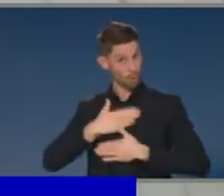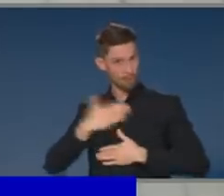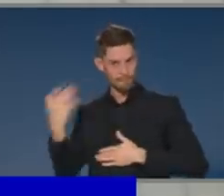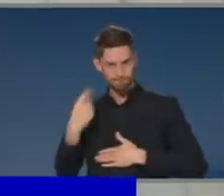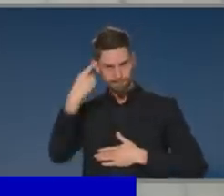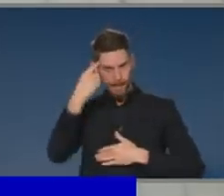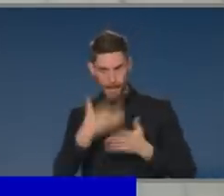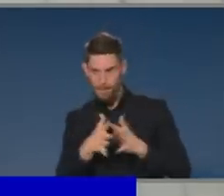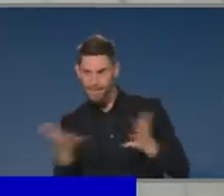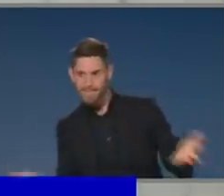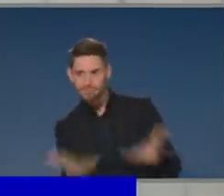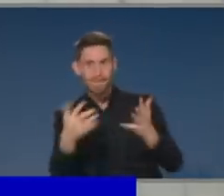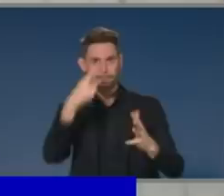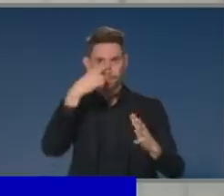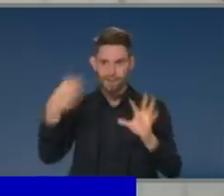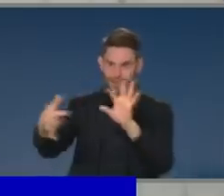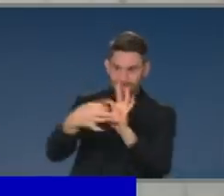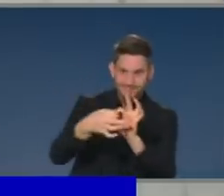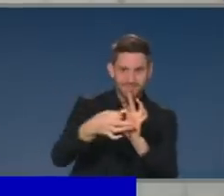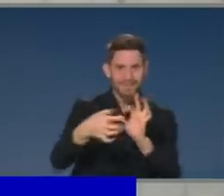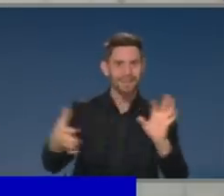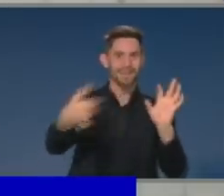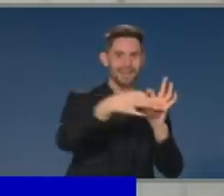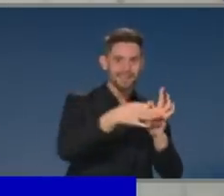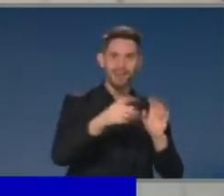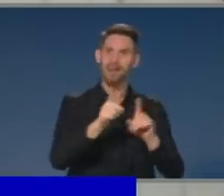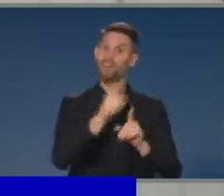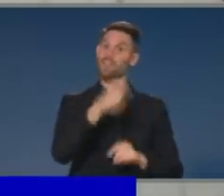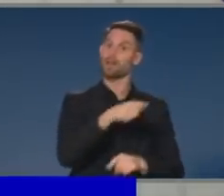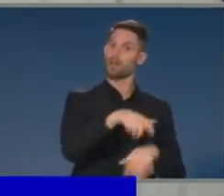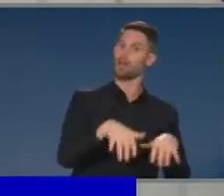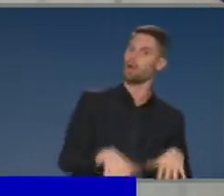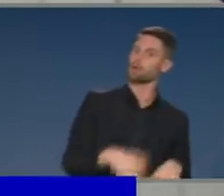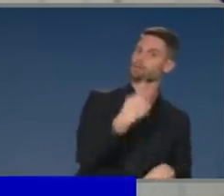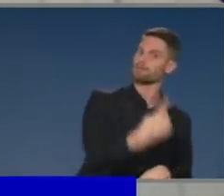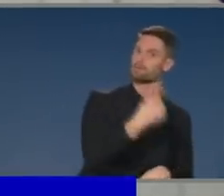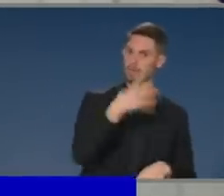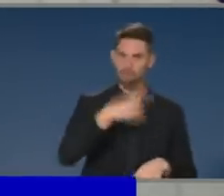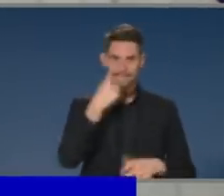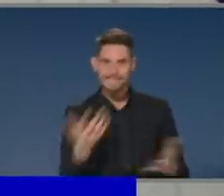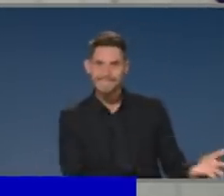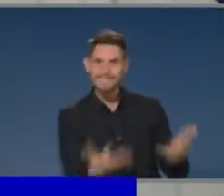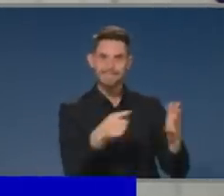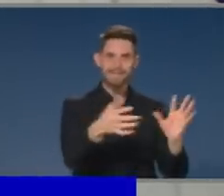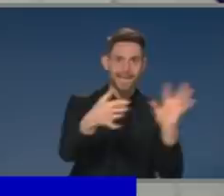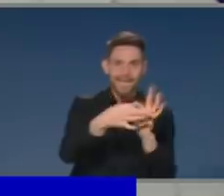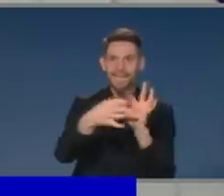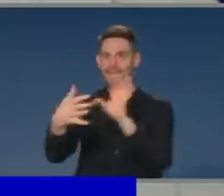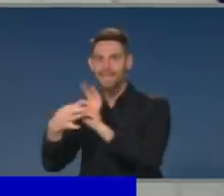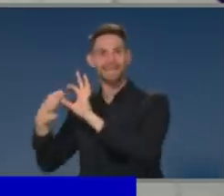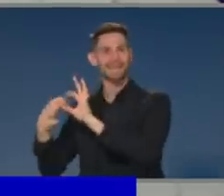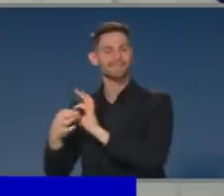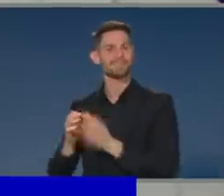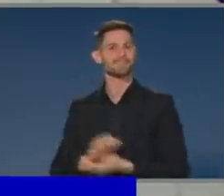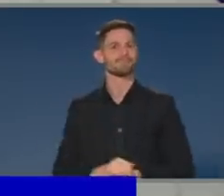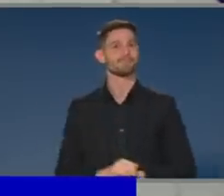connections are there? How can we try and ensure that we reach people? Now, Reach Out has just, we've looked at their figures, because they are a